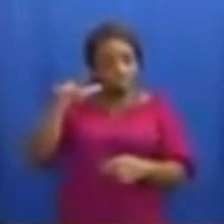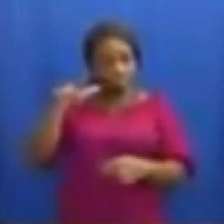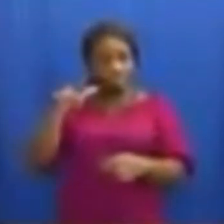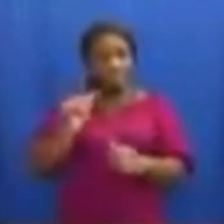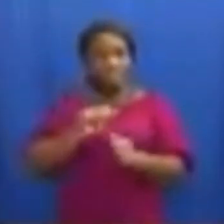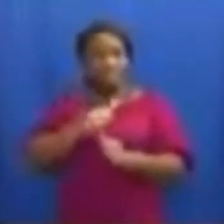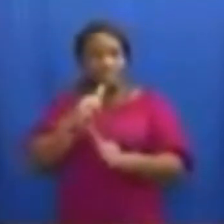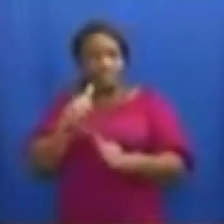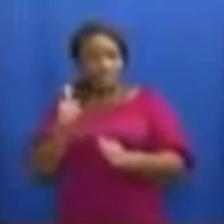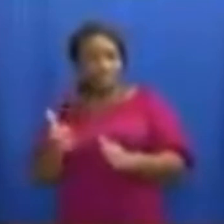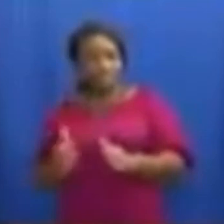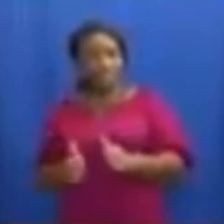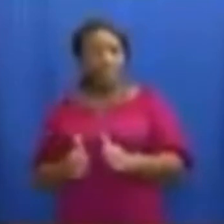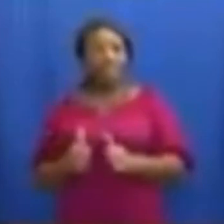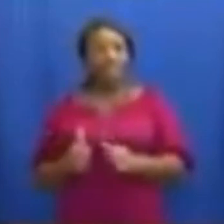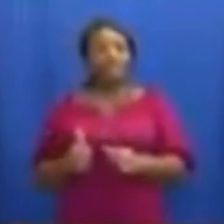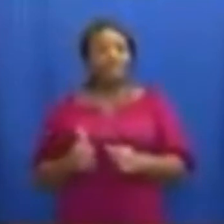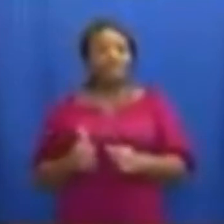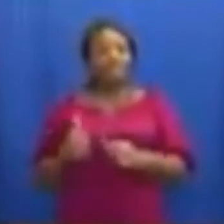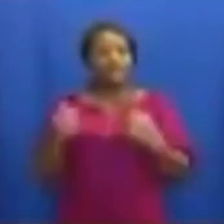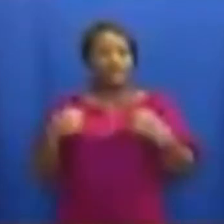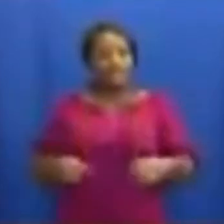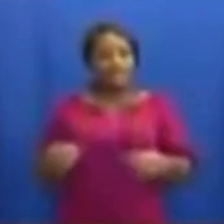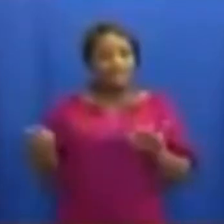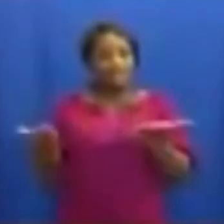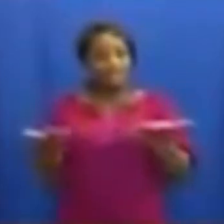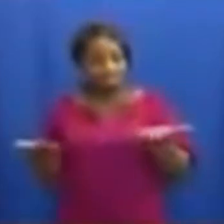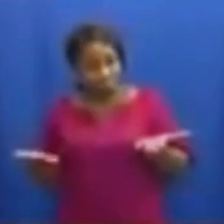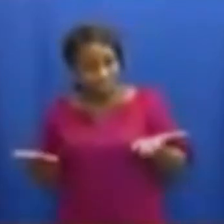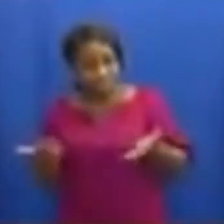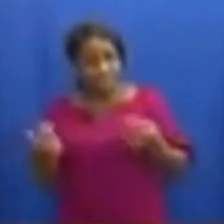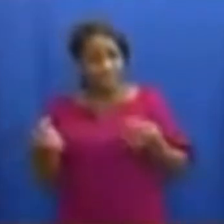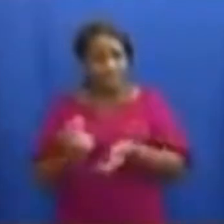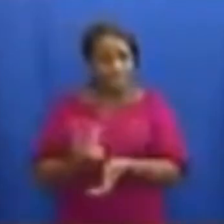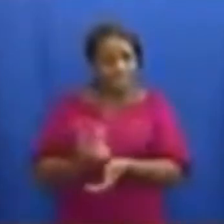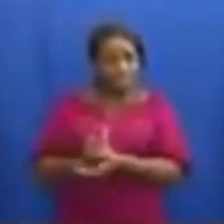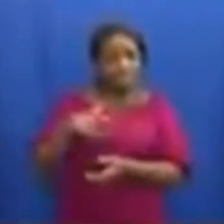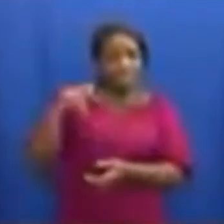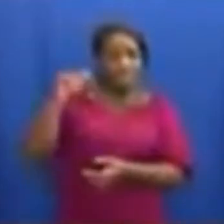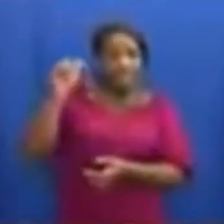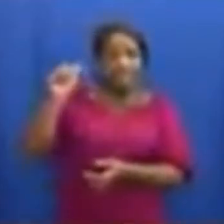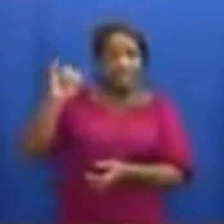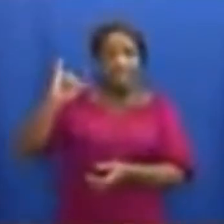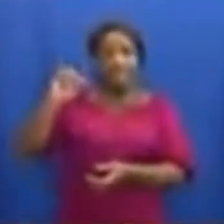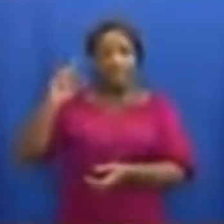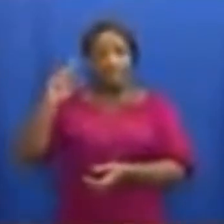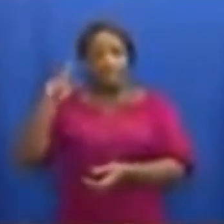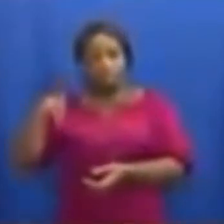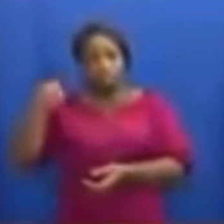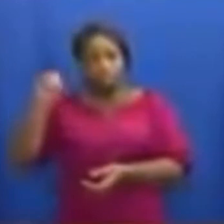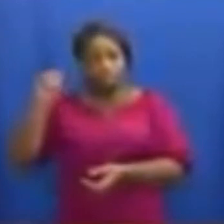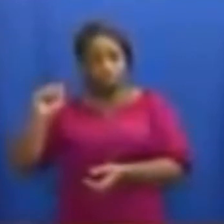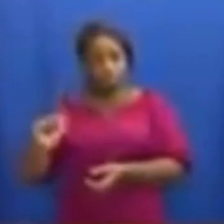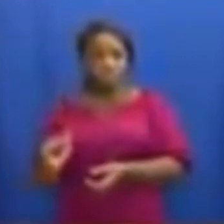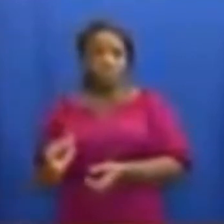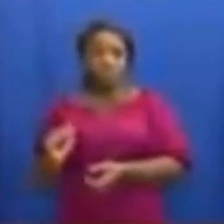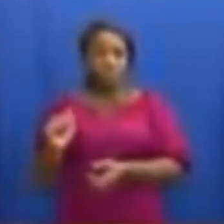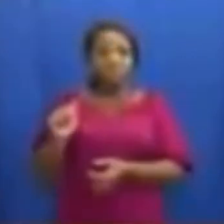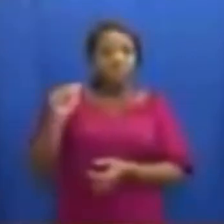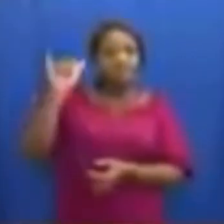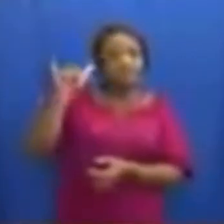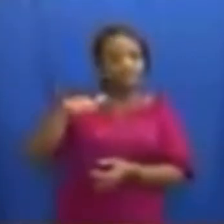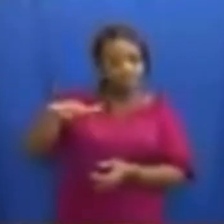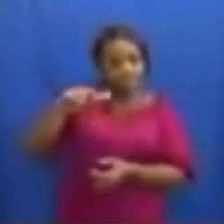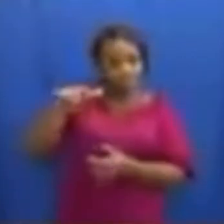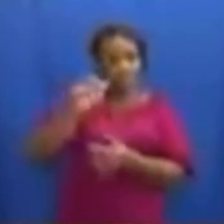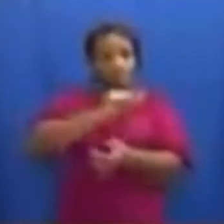their respective agencies, the Ghana Health Service, the Ghana Airports Company Limited and the Ghana Civil Aviation Authority